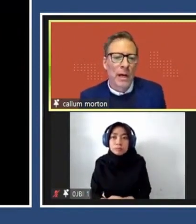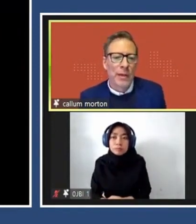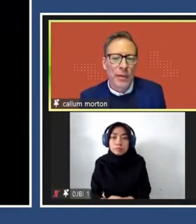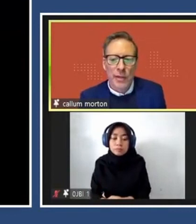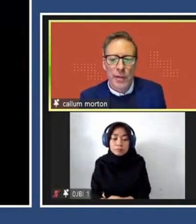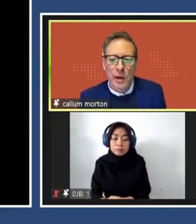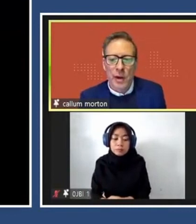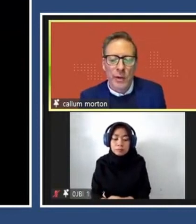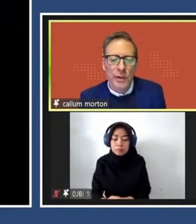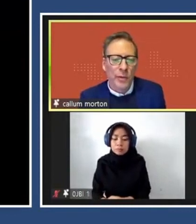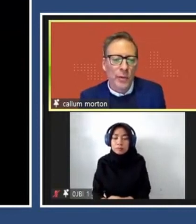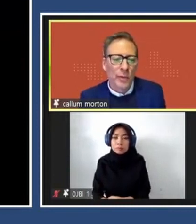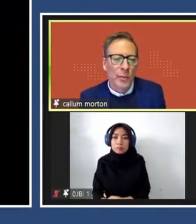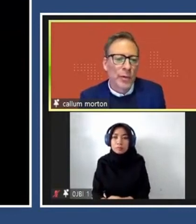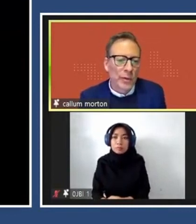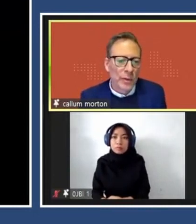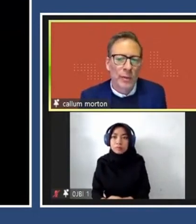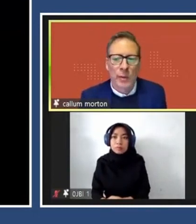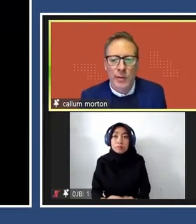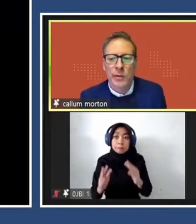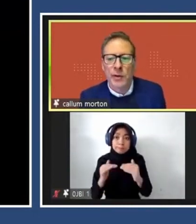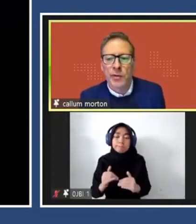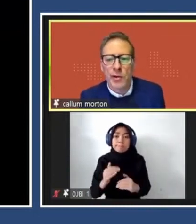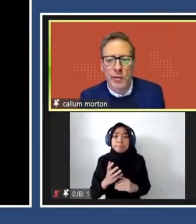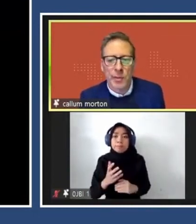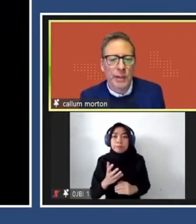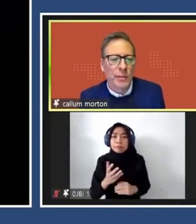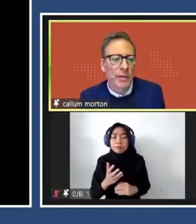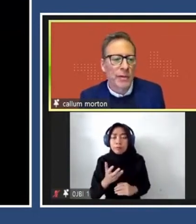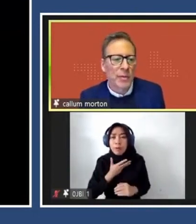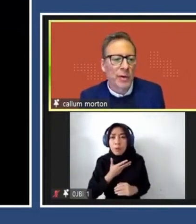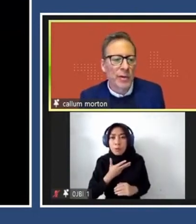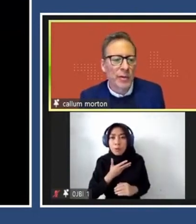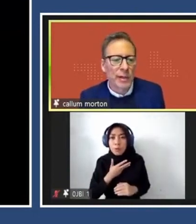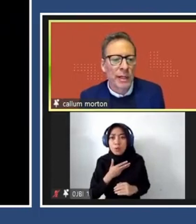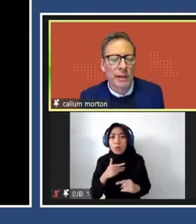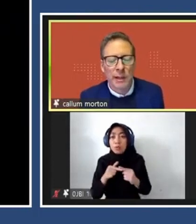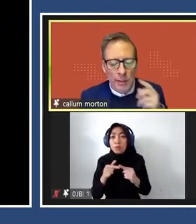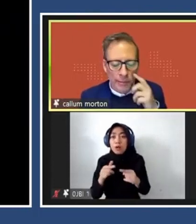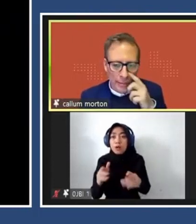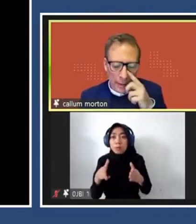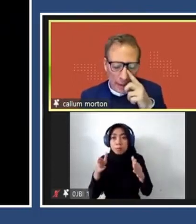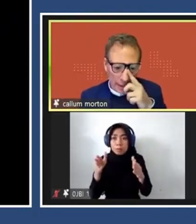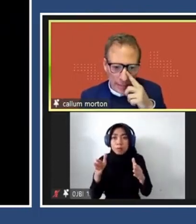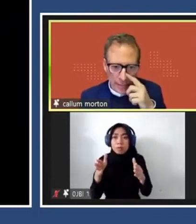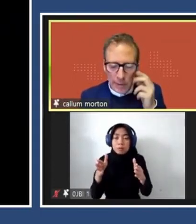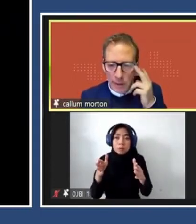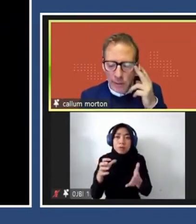So, I wanted to, we took, well, we took this treasury building, which is in Spring Street in